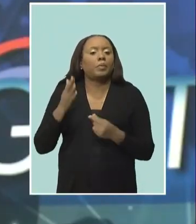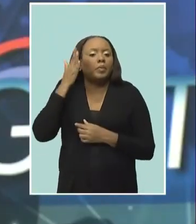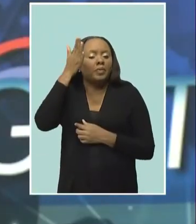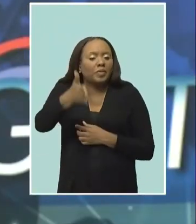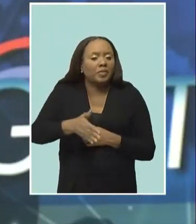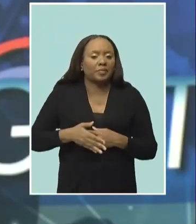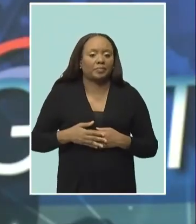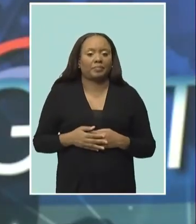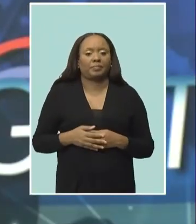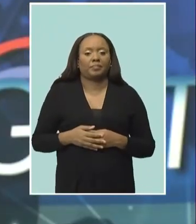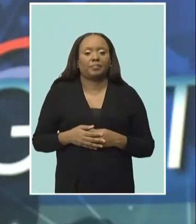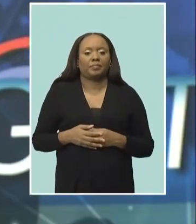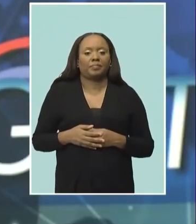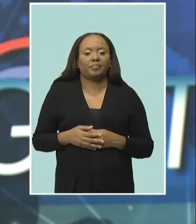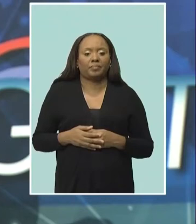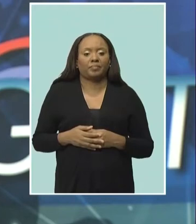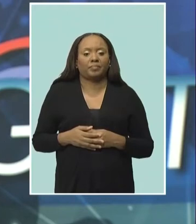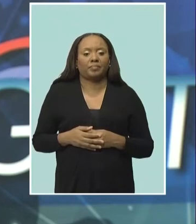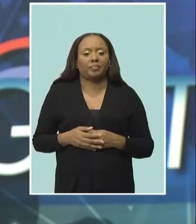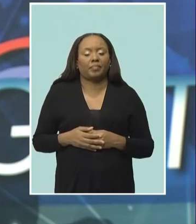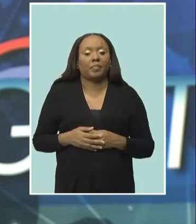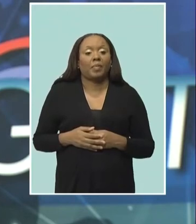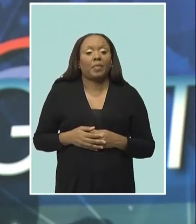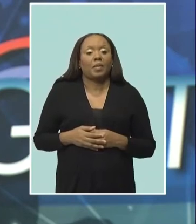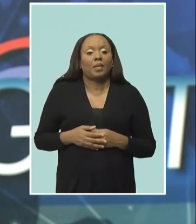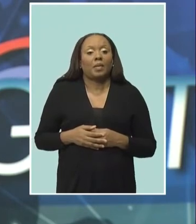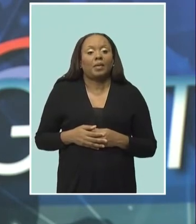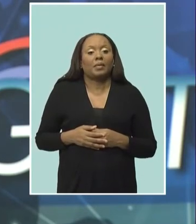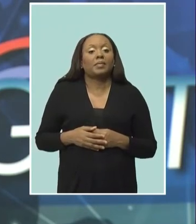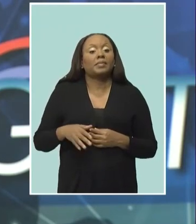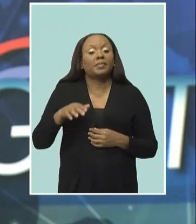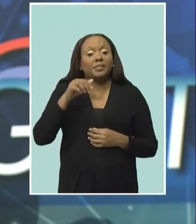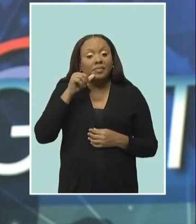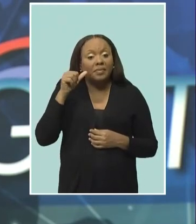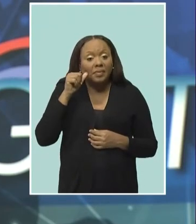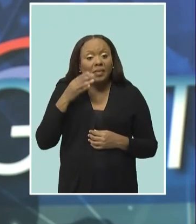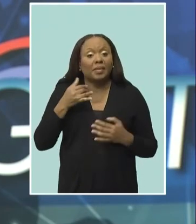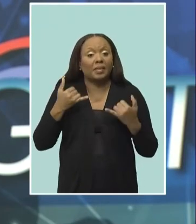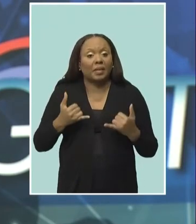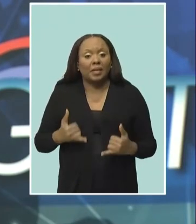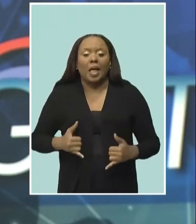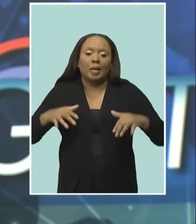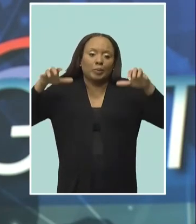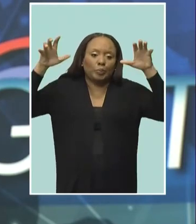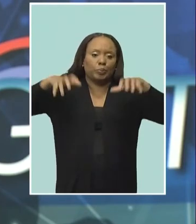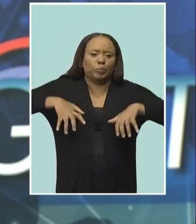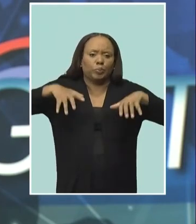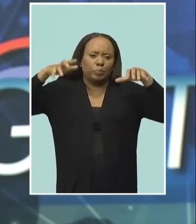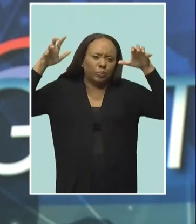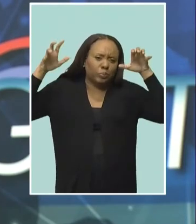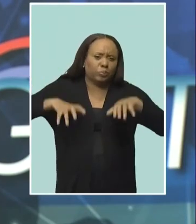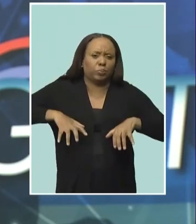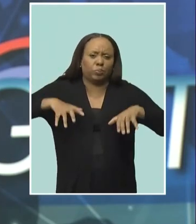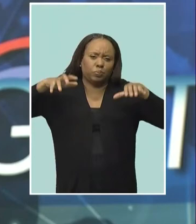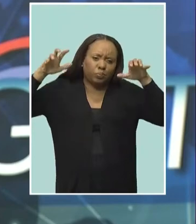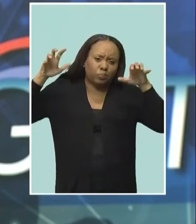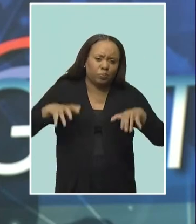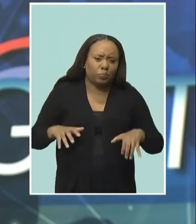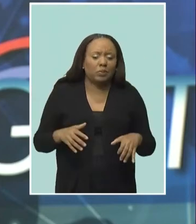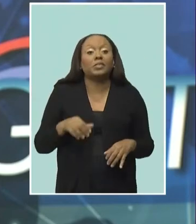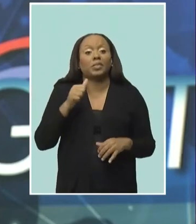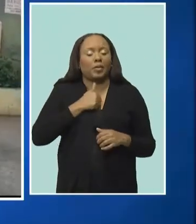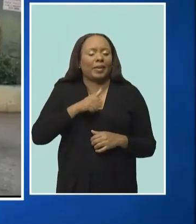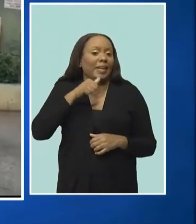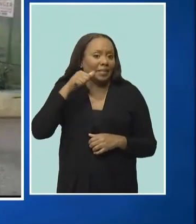One day after water prohibition went into effect, rainy weather has caused flooding in some areas on the island. The northern